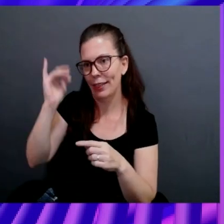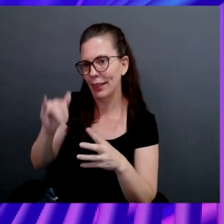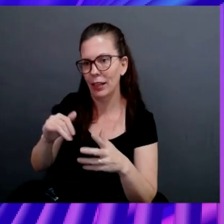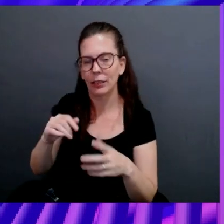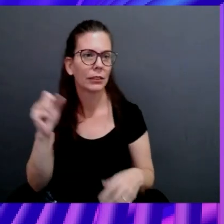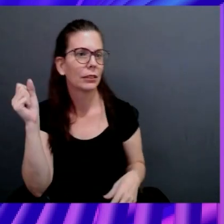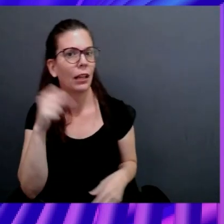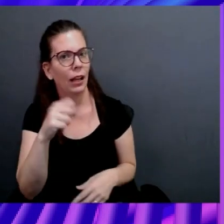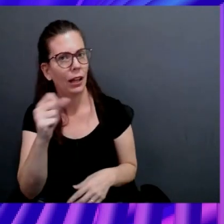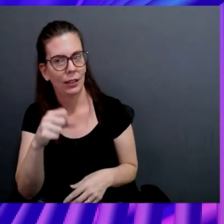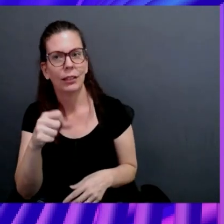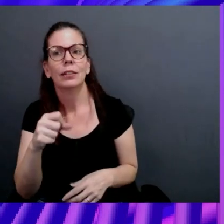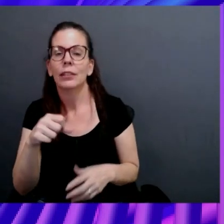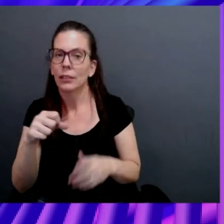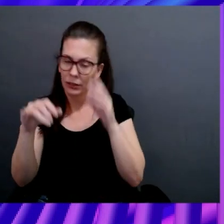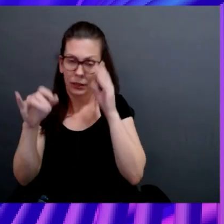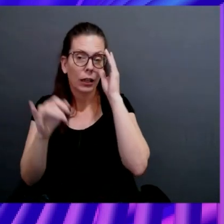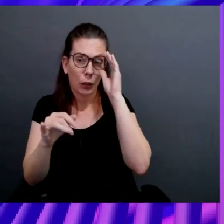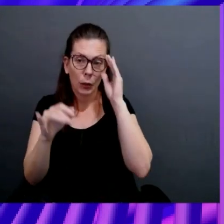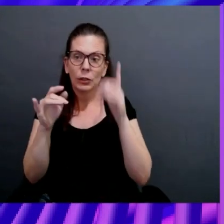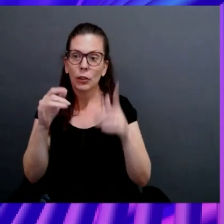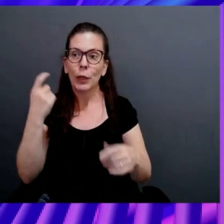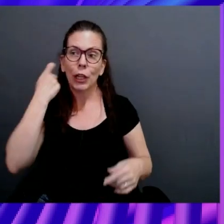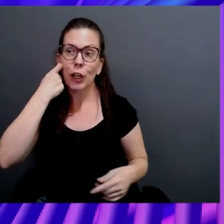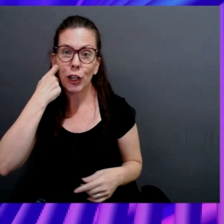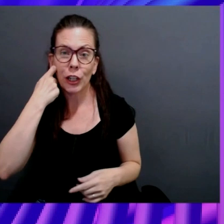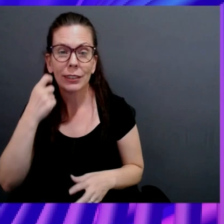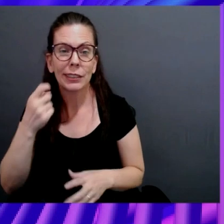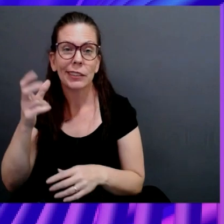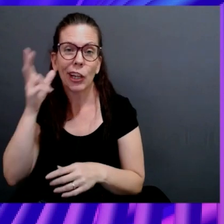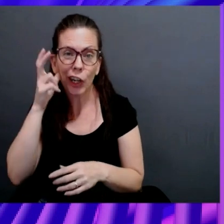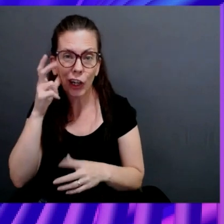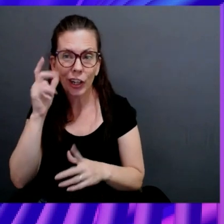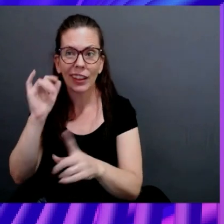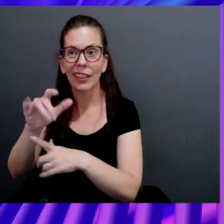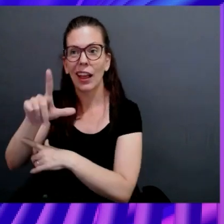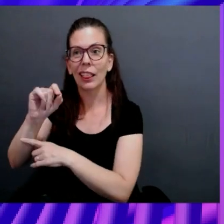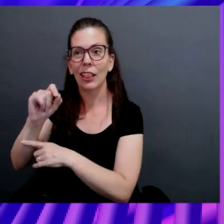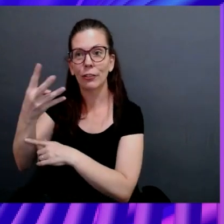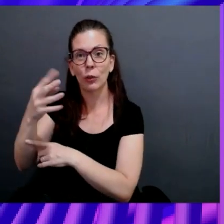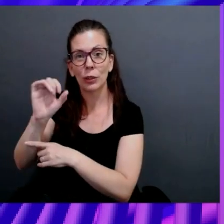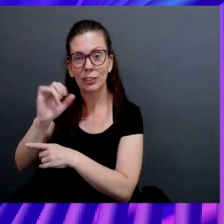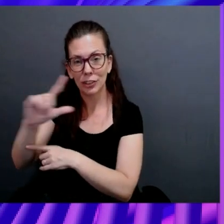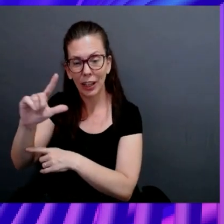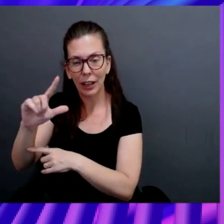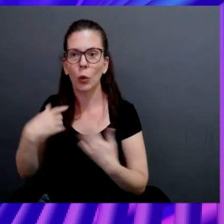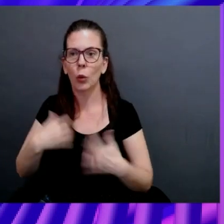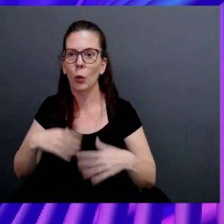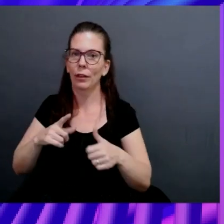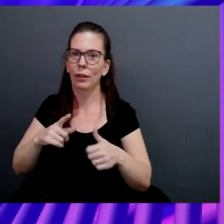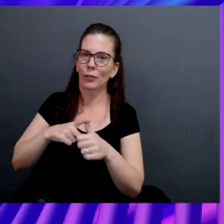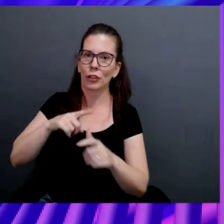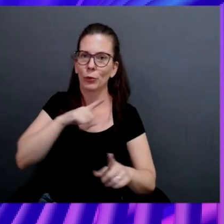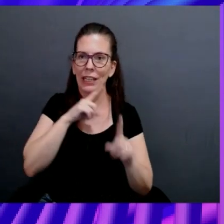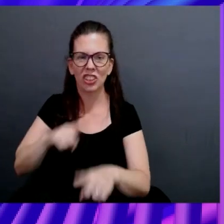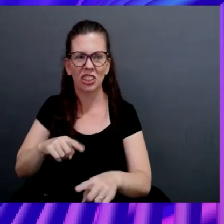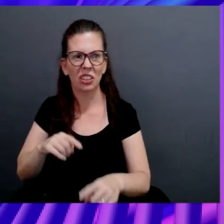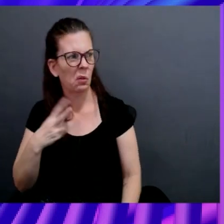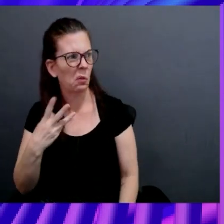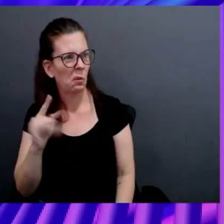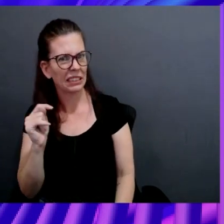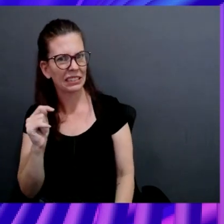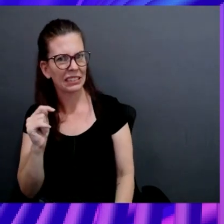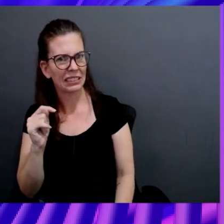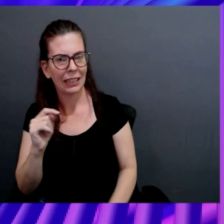So, basically, like, as soon as we heard about the log4shell vulnerability, I think the first reaction was, what? How can we